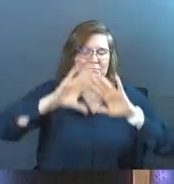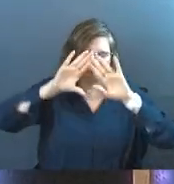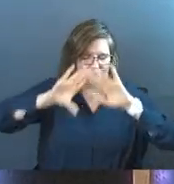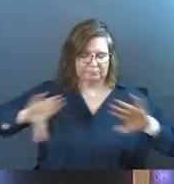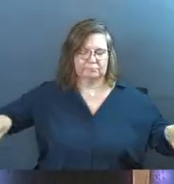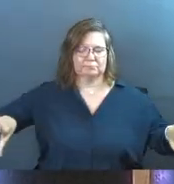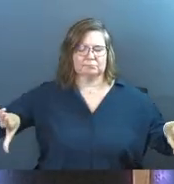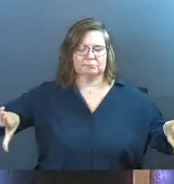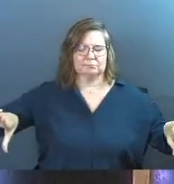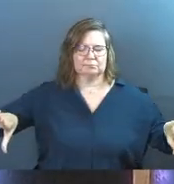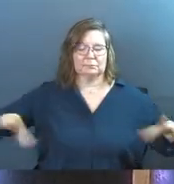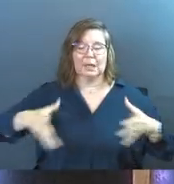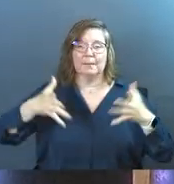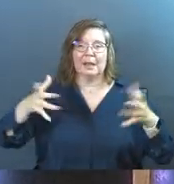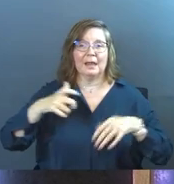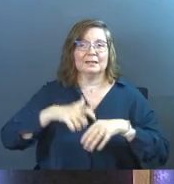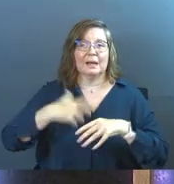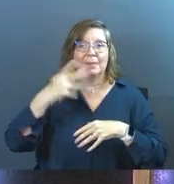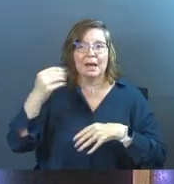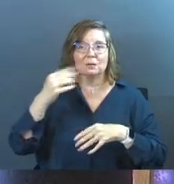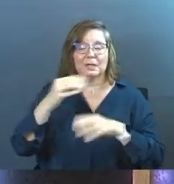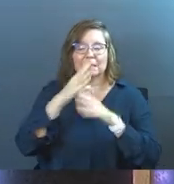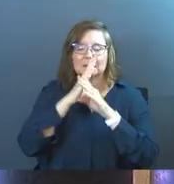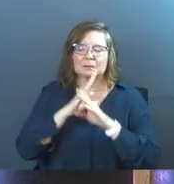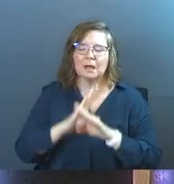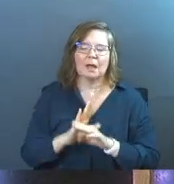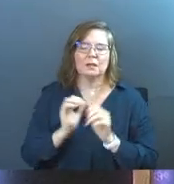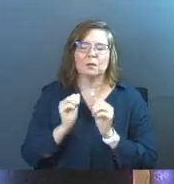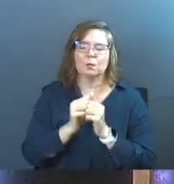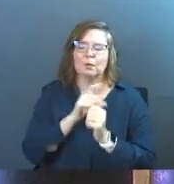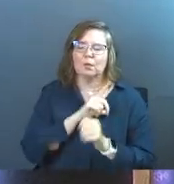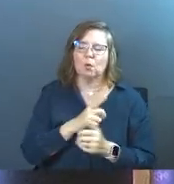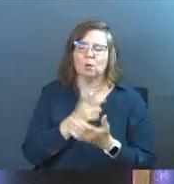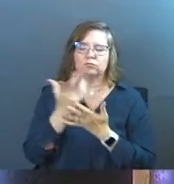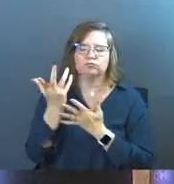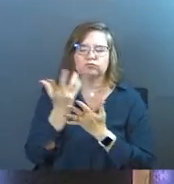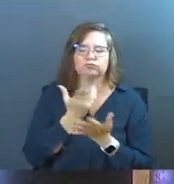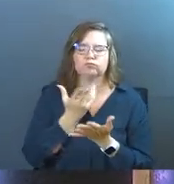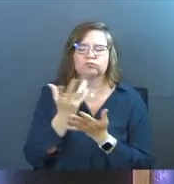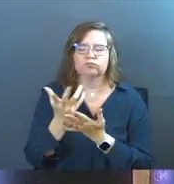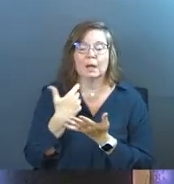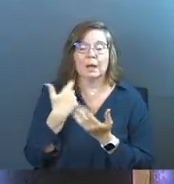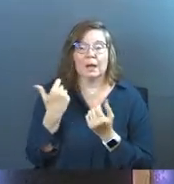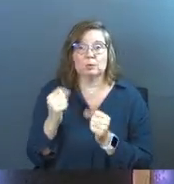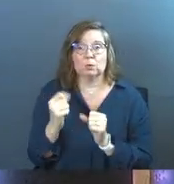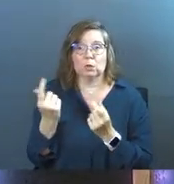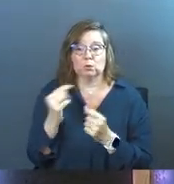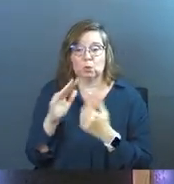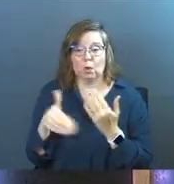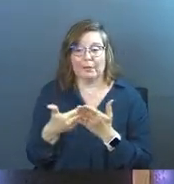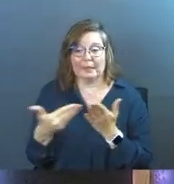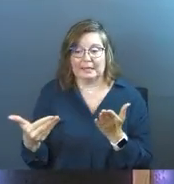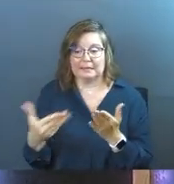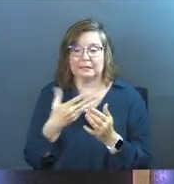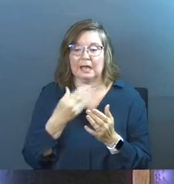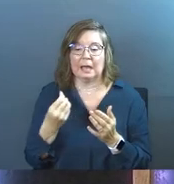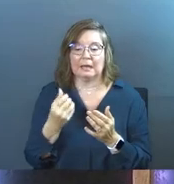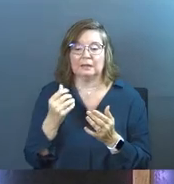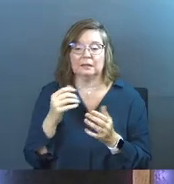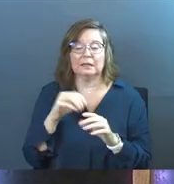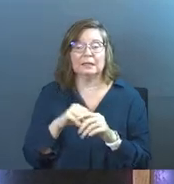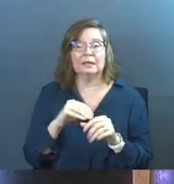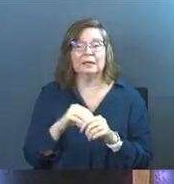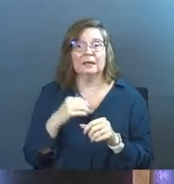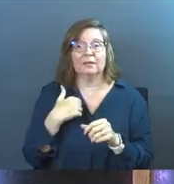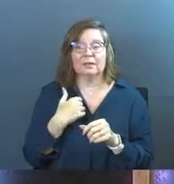tons of time outside and, and just in silence and just with the Lord and all of this. And, and I'm trying to do all of the things. And, and even